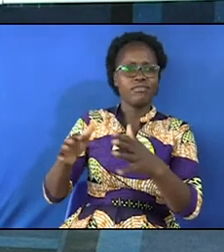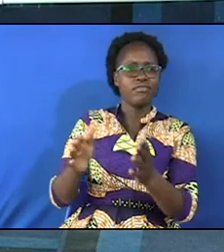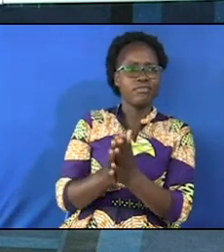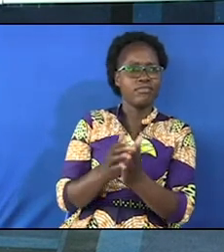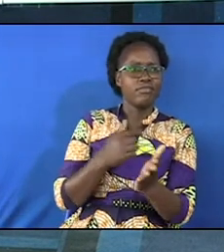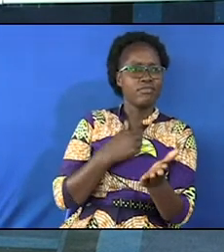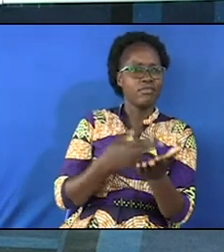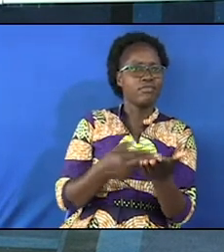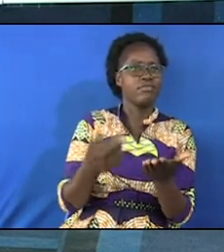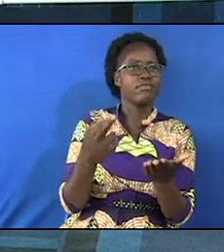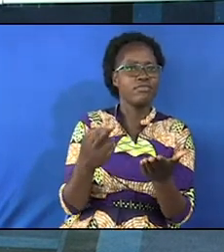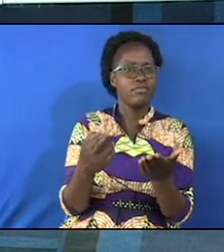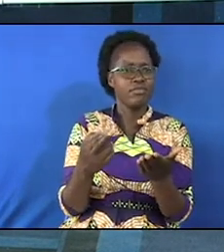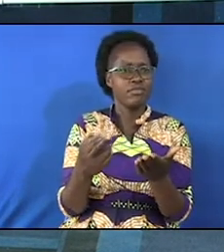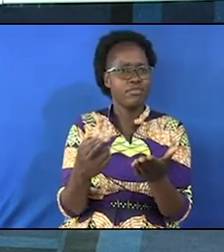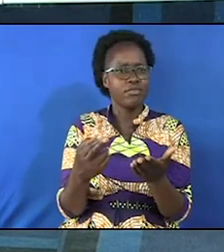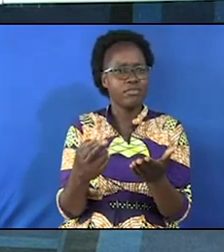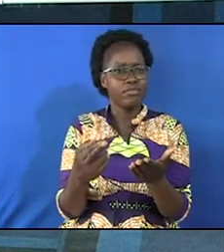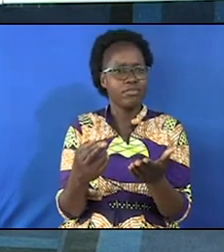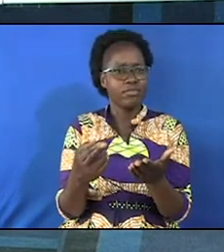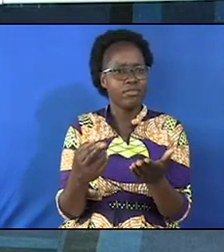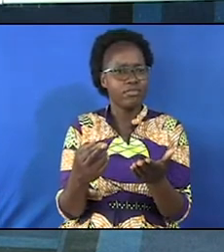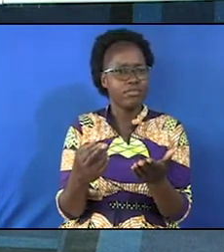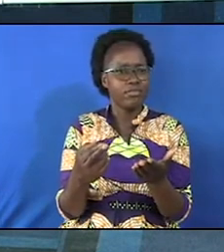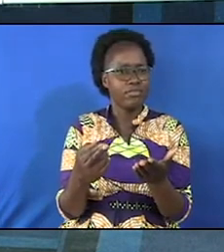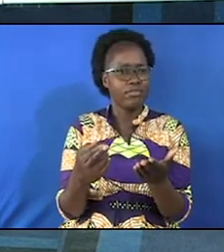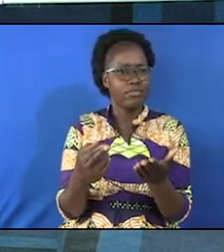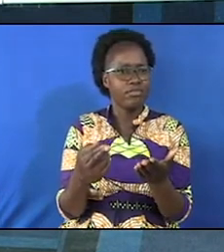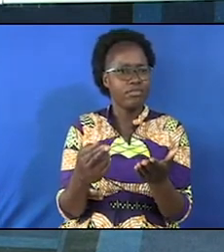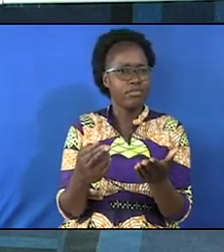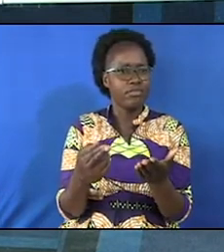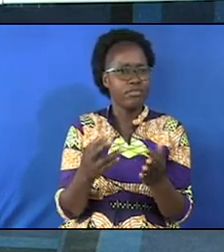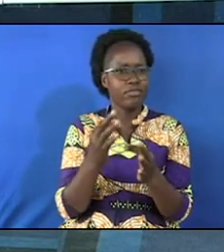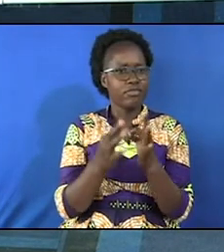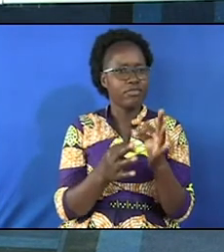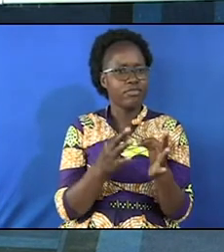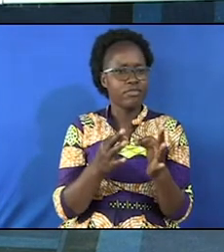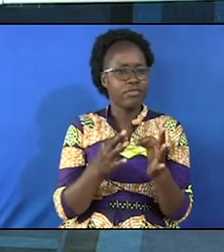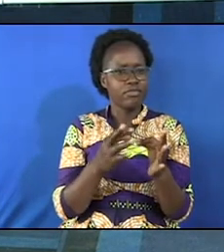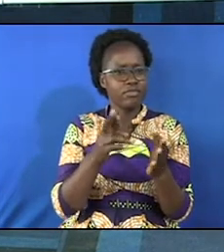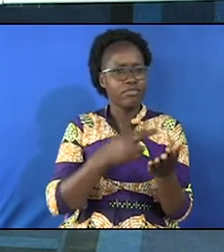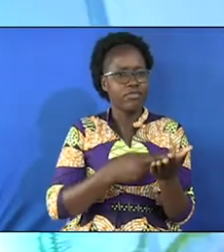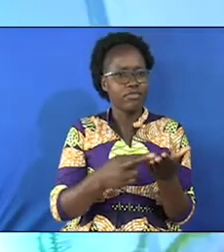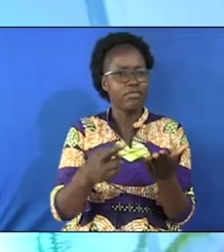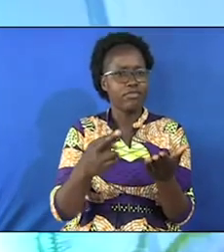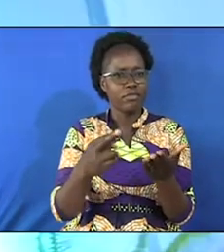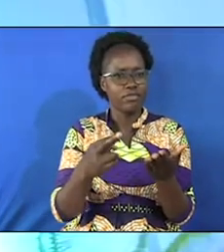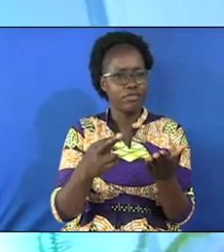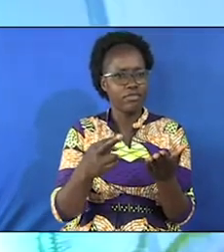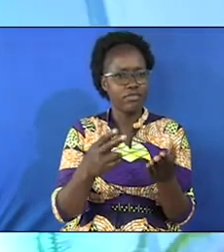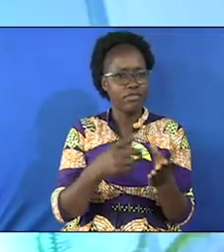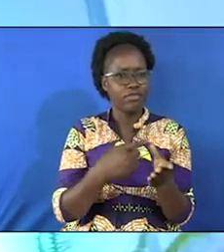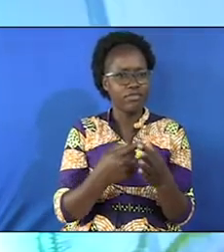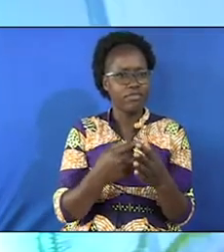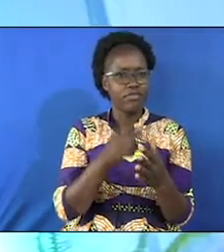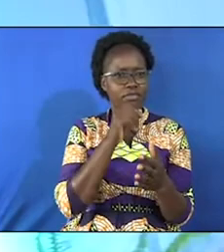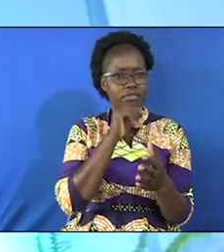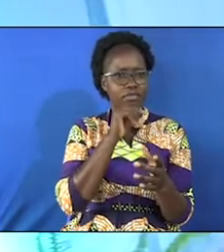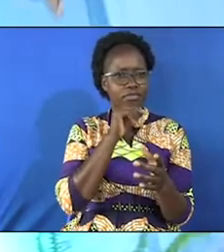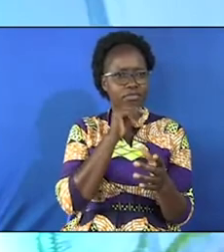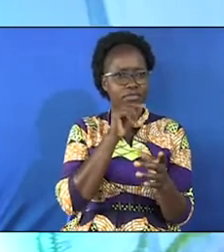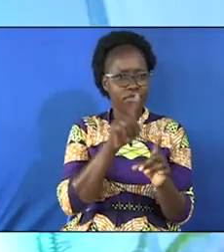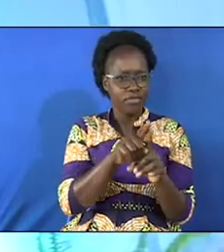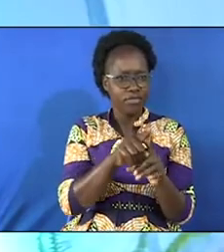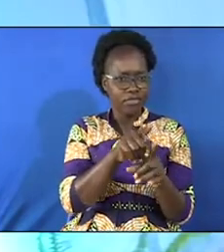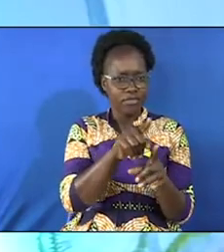only righteous man now listen now if you are righteous then you are the person